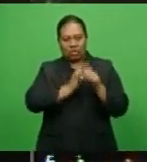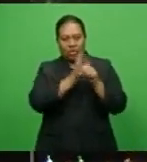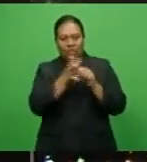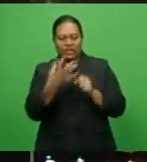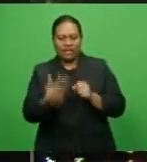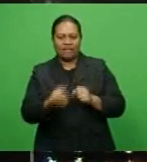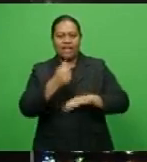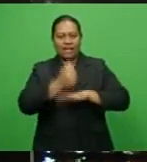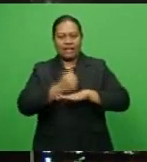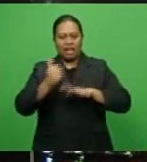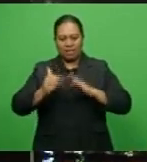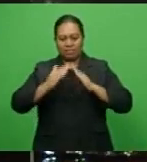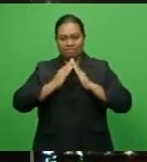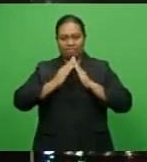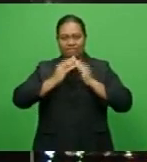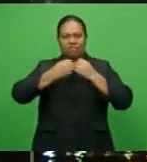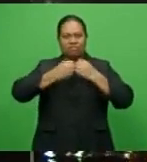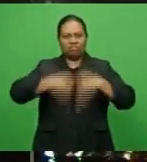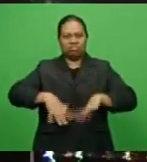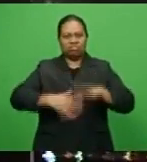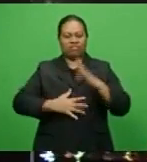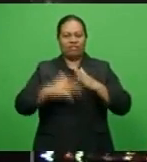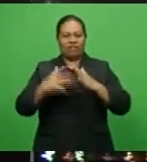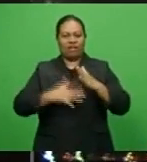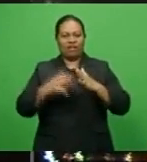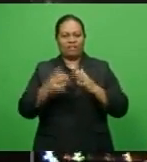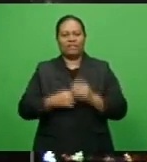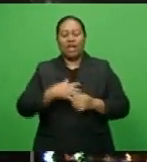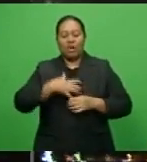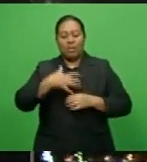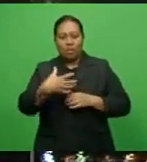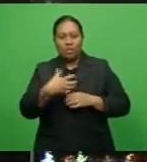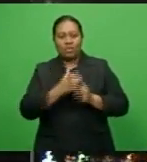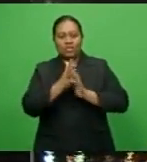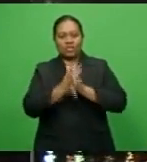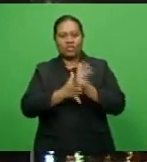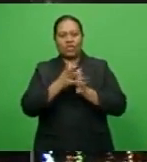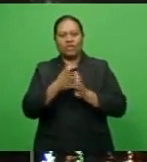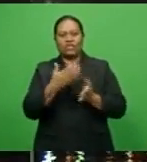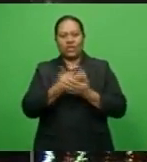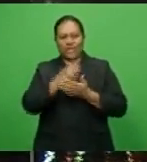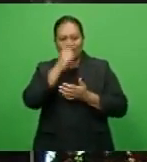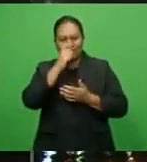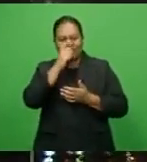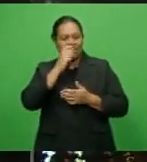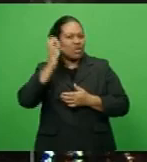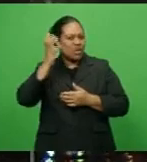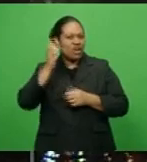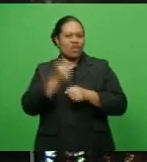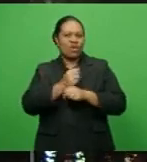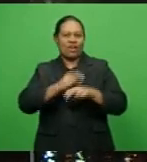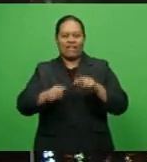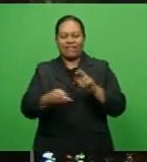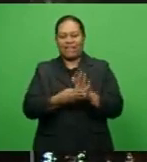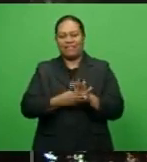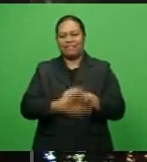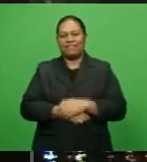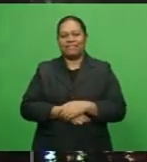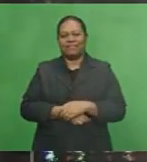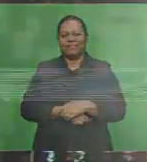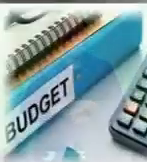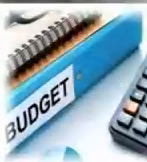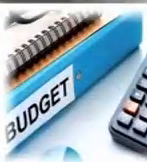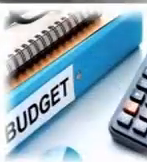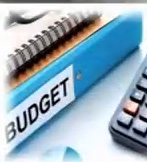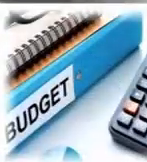And government quarters damaged by fire. Now for these stories and others. Tune in daily to our sister radio station Gold FM. A poll question